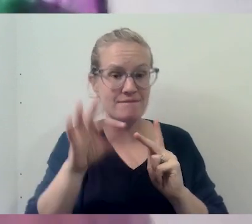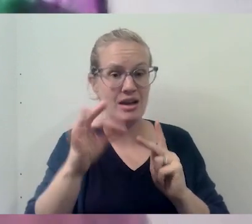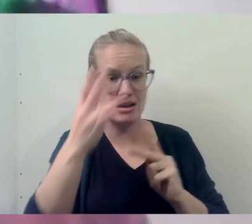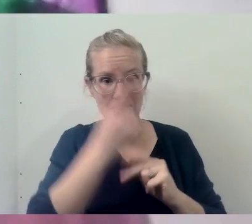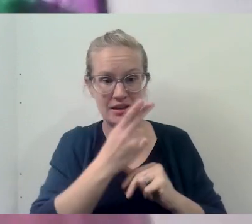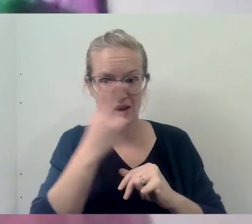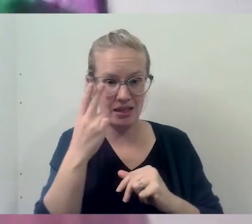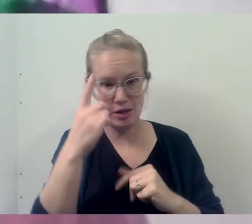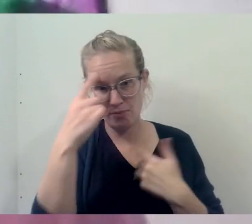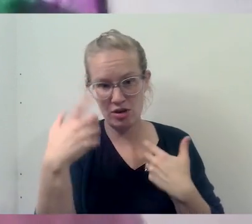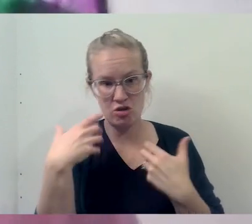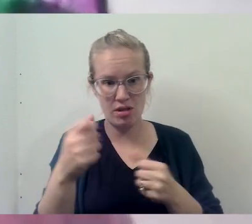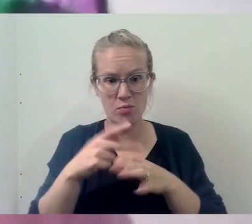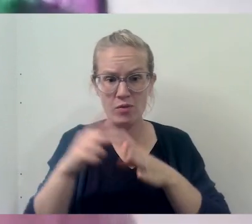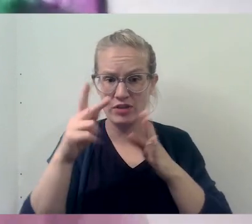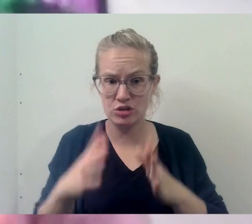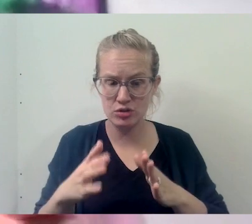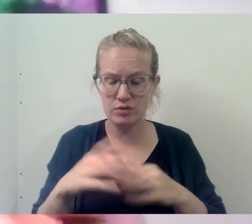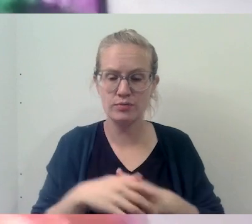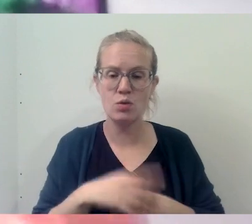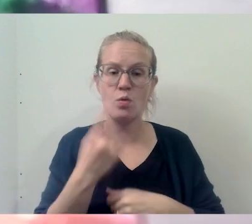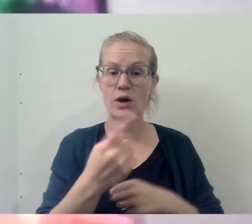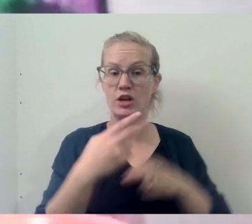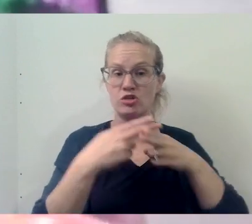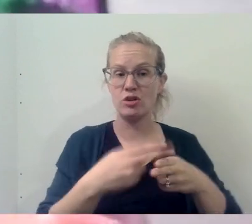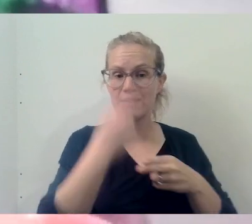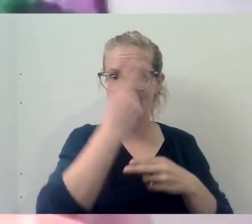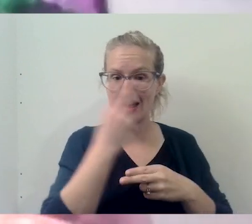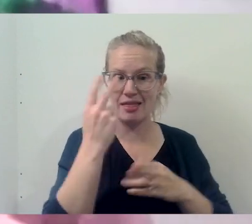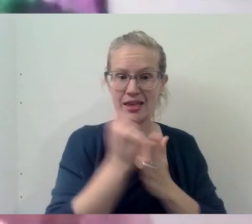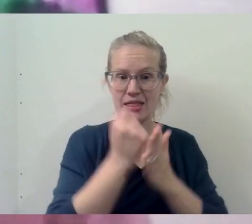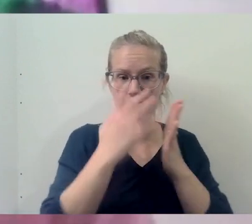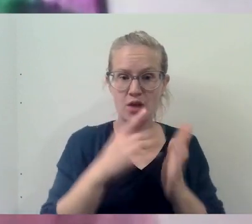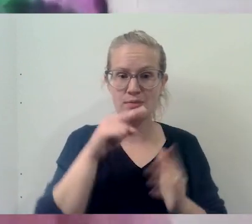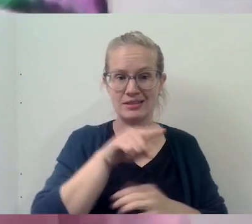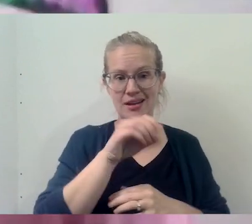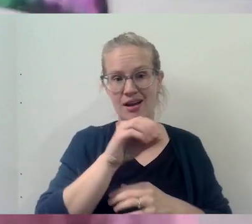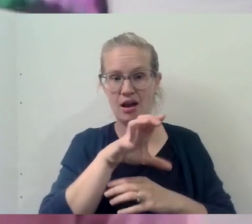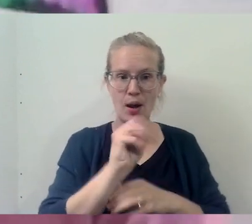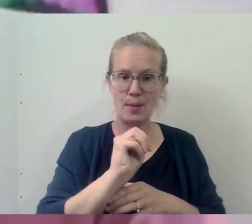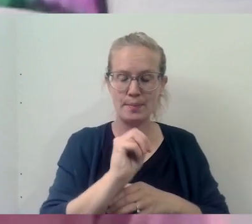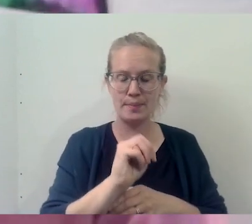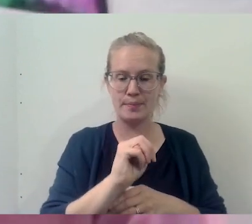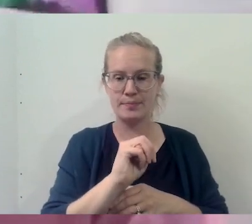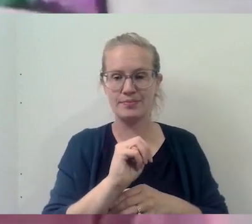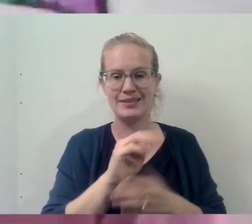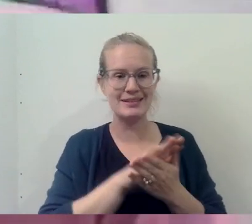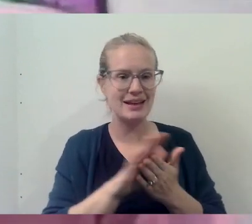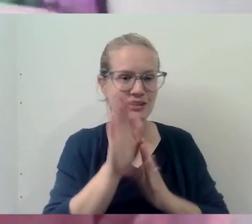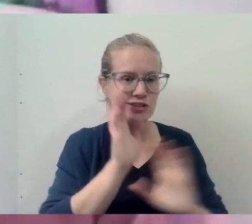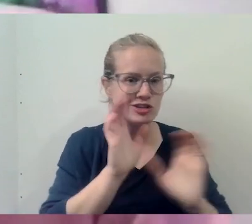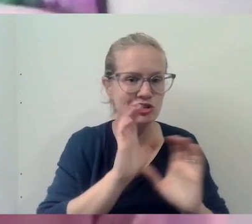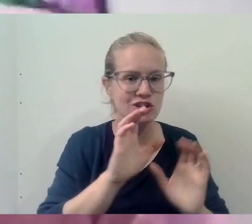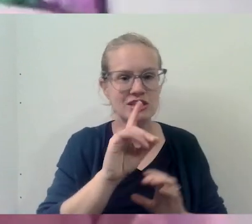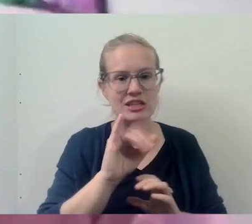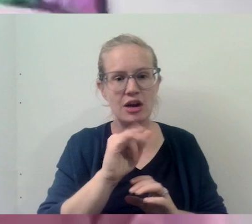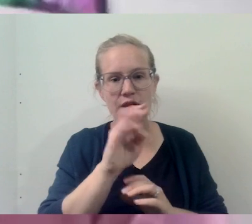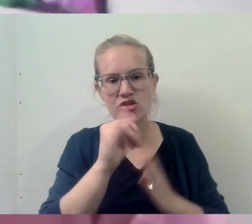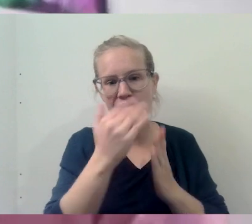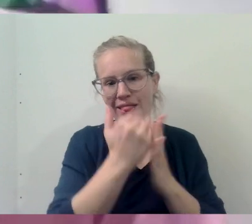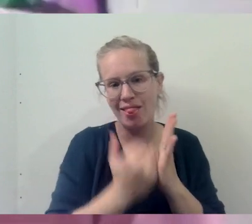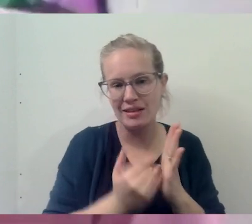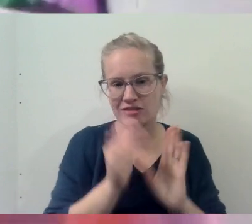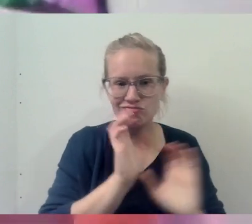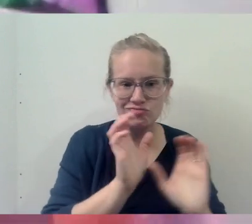Catholic, um, mental health professionals. One's called catholictherapist.com, uh, they have a nice search directory there,